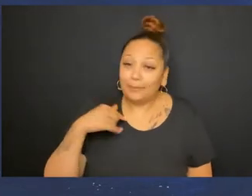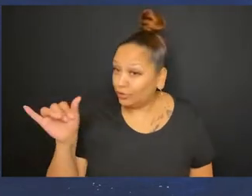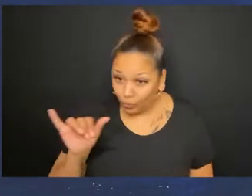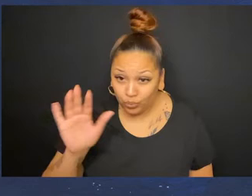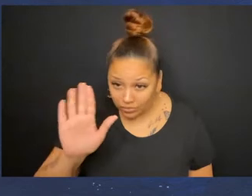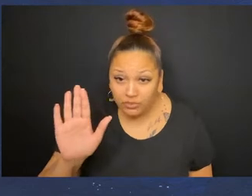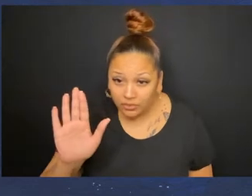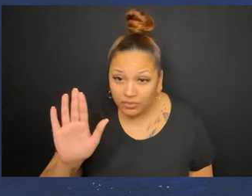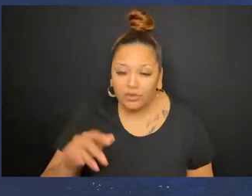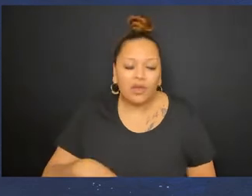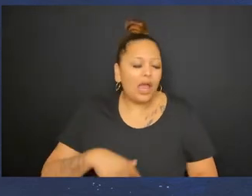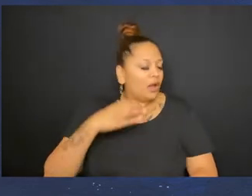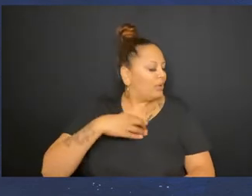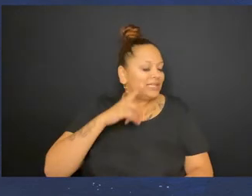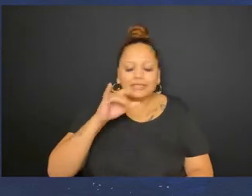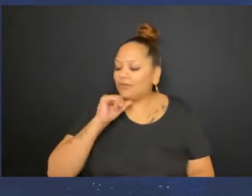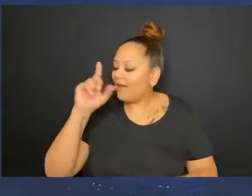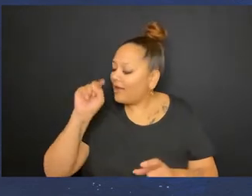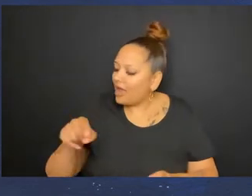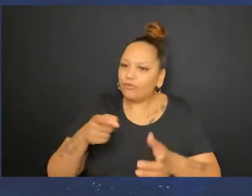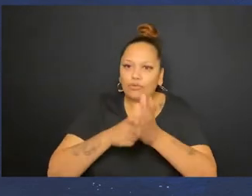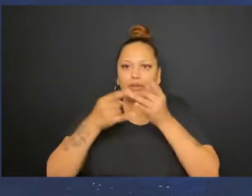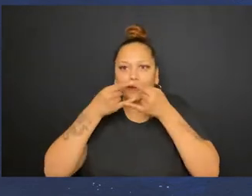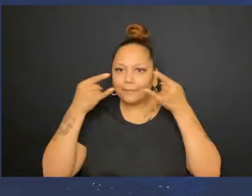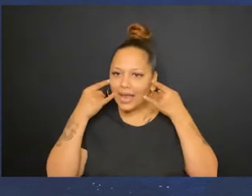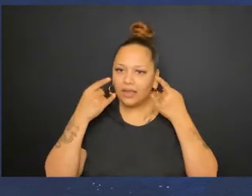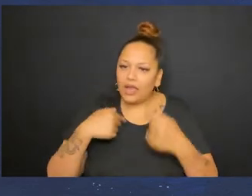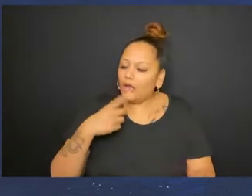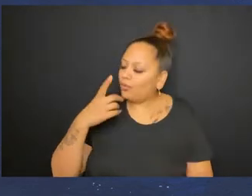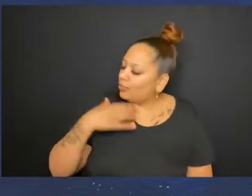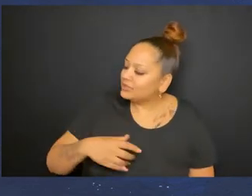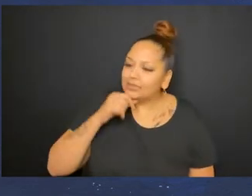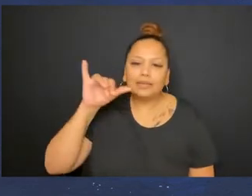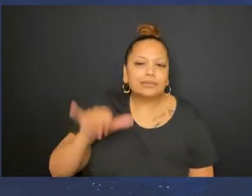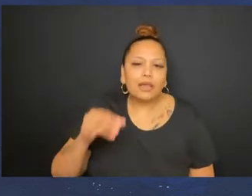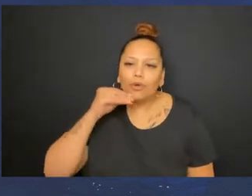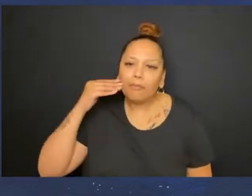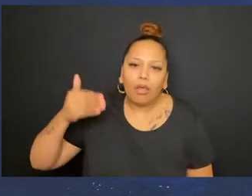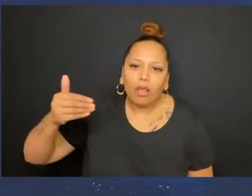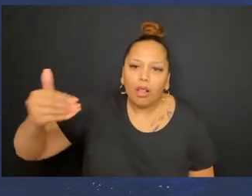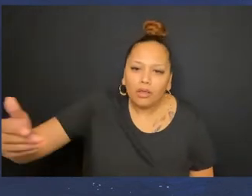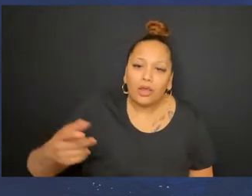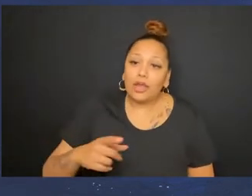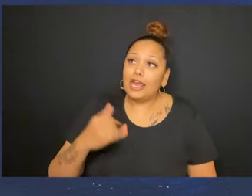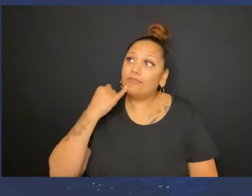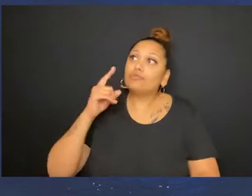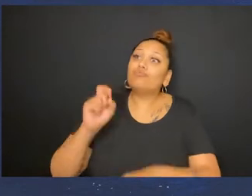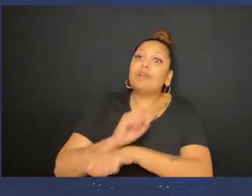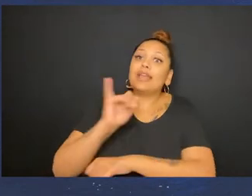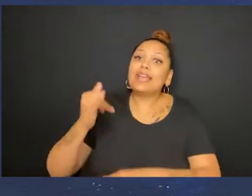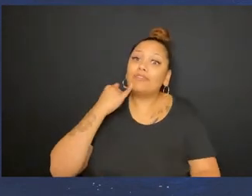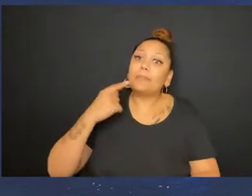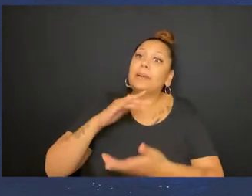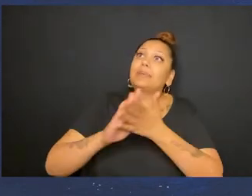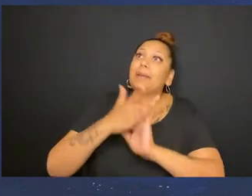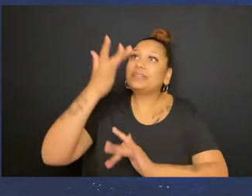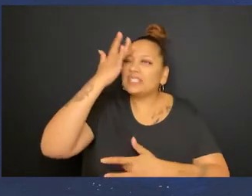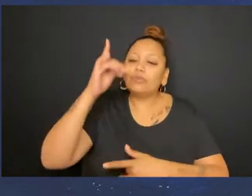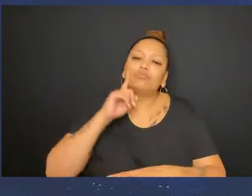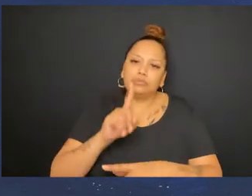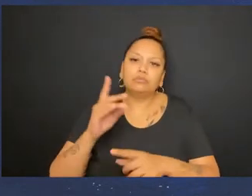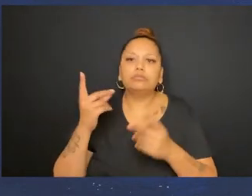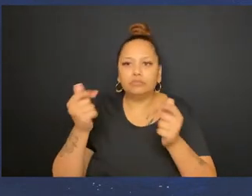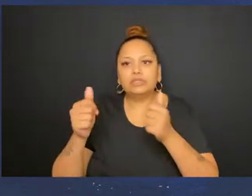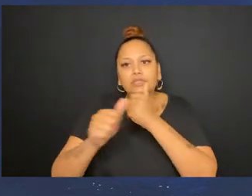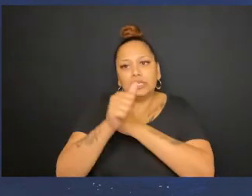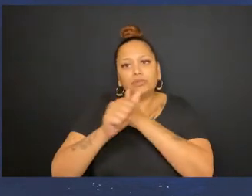And listen, I am too. I wish I didn't have to wear a mask. I wish I didn't have to stay at home. But that's the reality. Because if I were to get sick, it could be